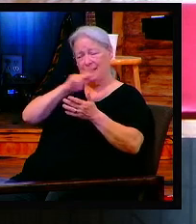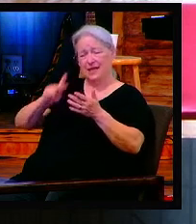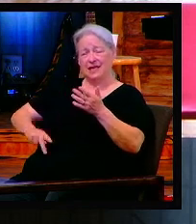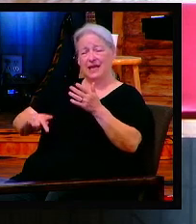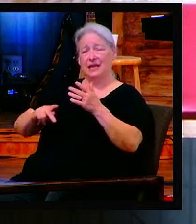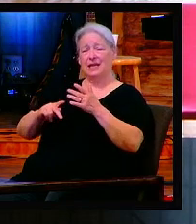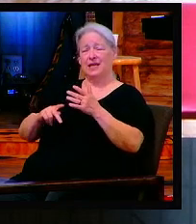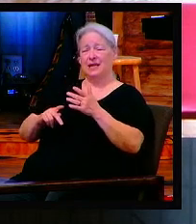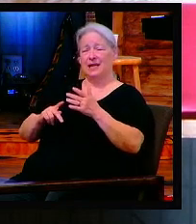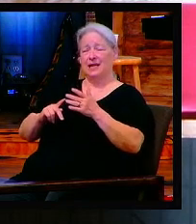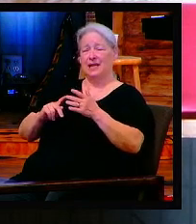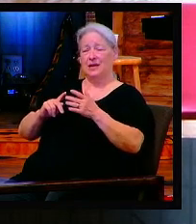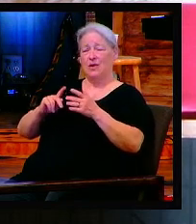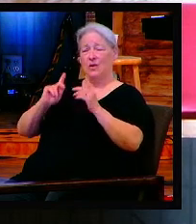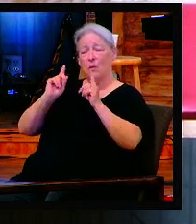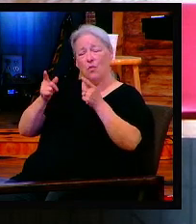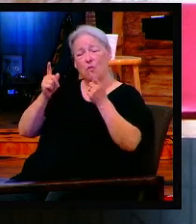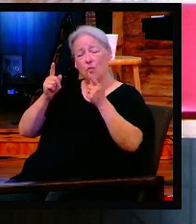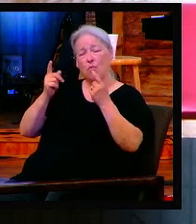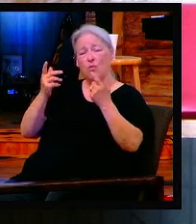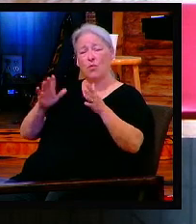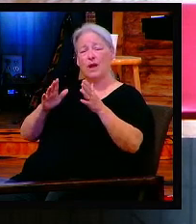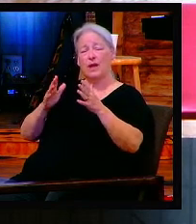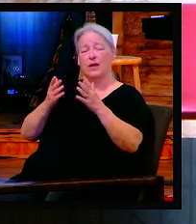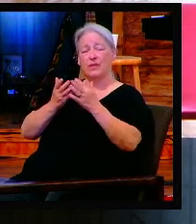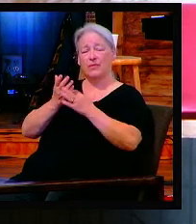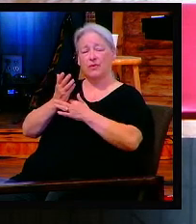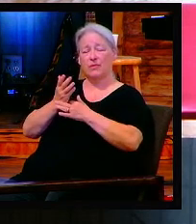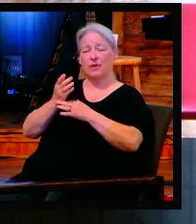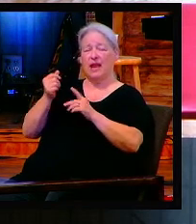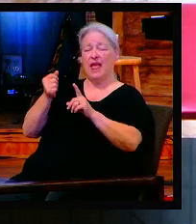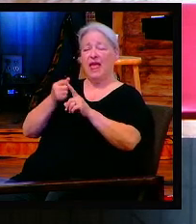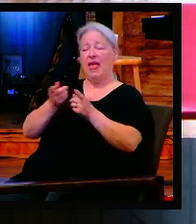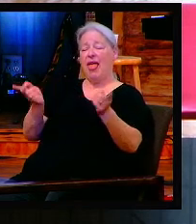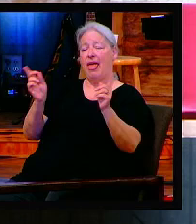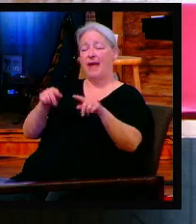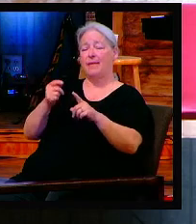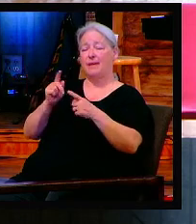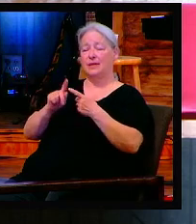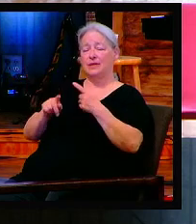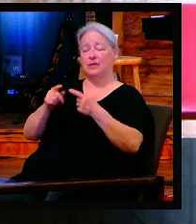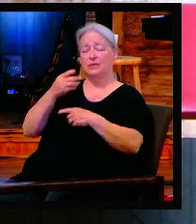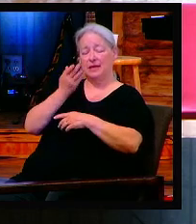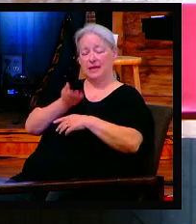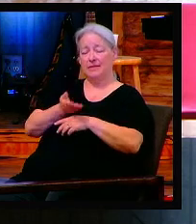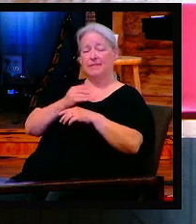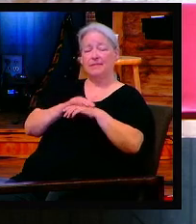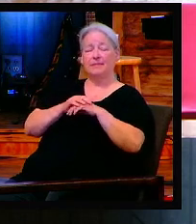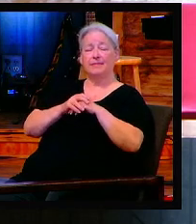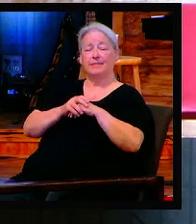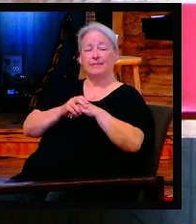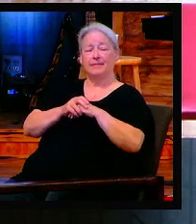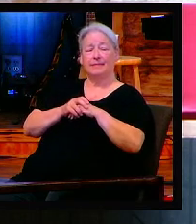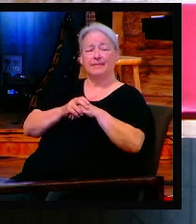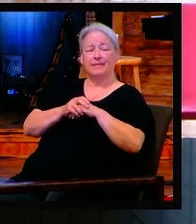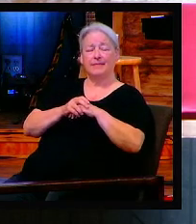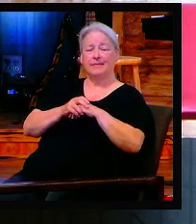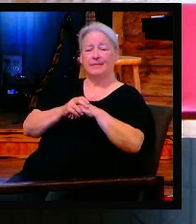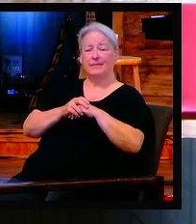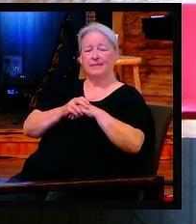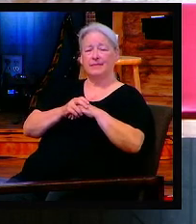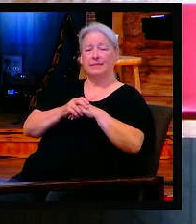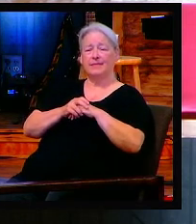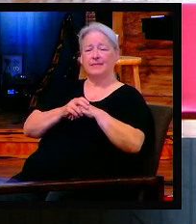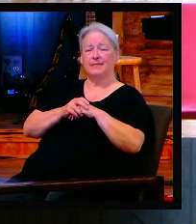of it. He sweat. He sweat blood. That's how much he didn't want to go do it. He said, that's where you get the term. Not my